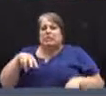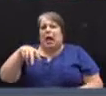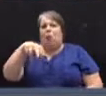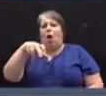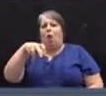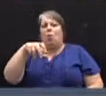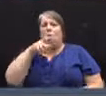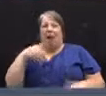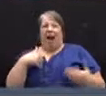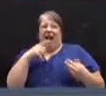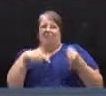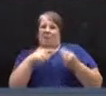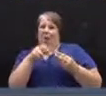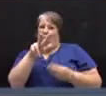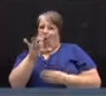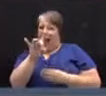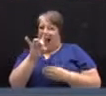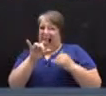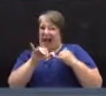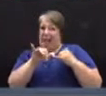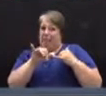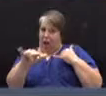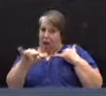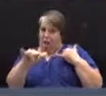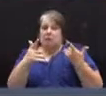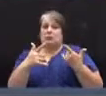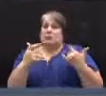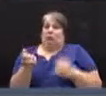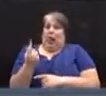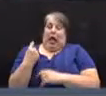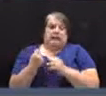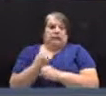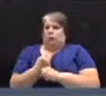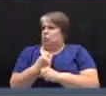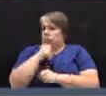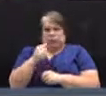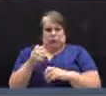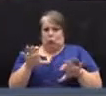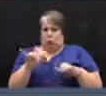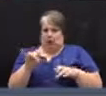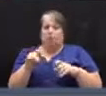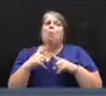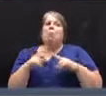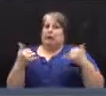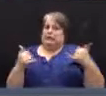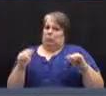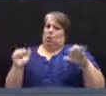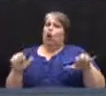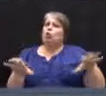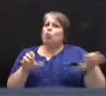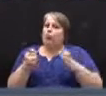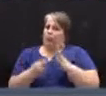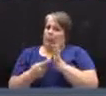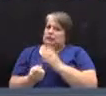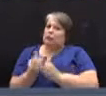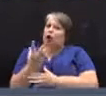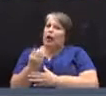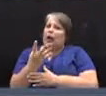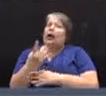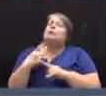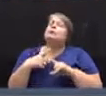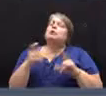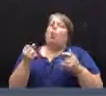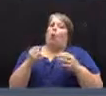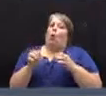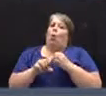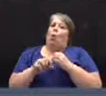We have about 38 miles. Last year we did not do a capital project, but it still could have been done this spring. And so we're